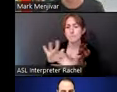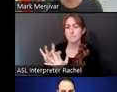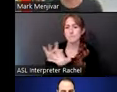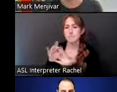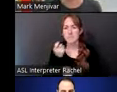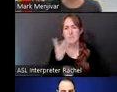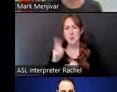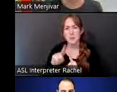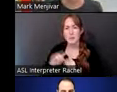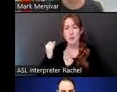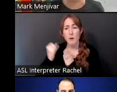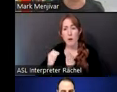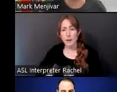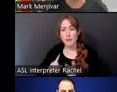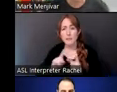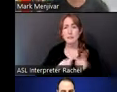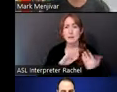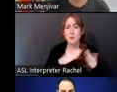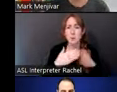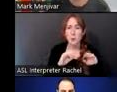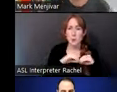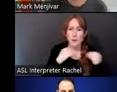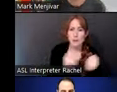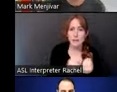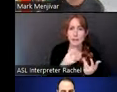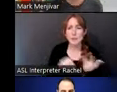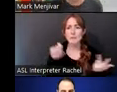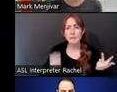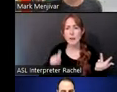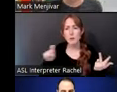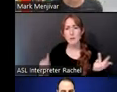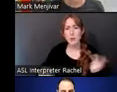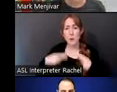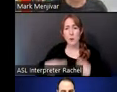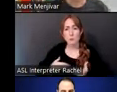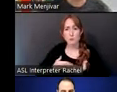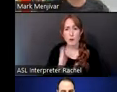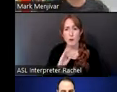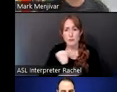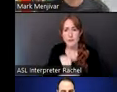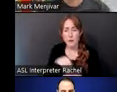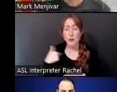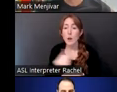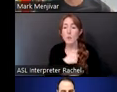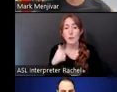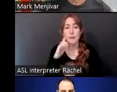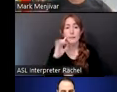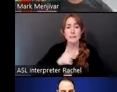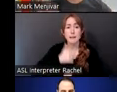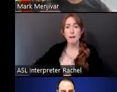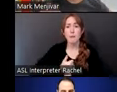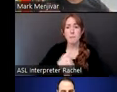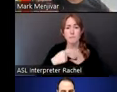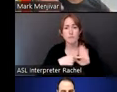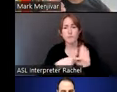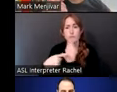organizations, including Raices and the South Texas Human Rights Center. And we created an installation that looked at U.S.